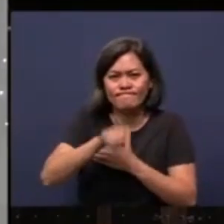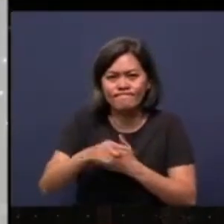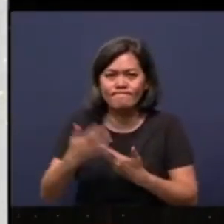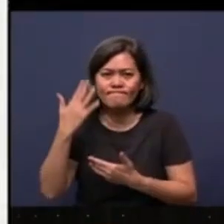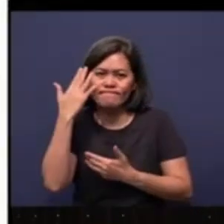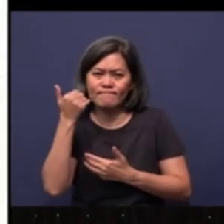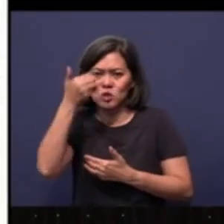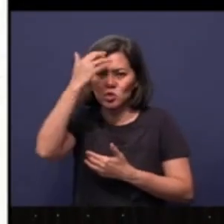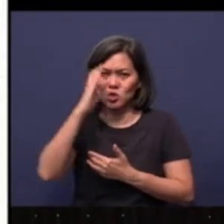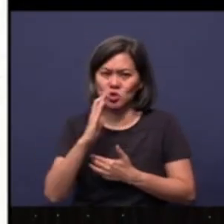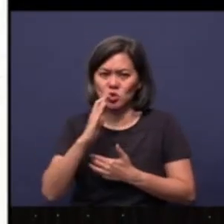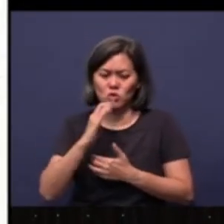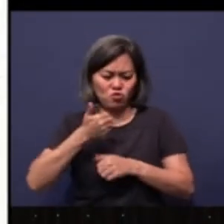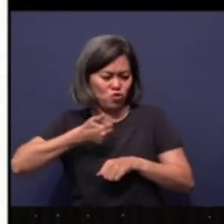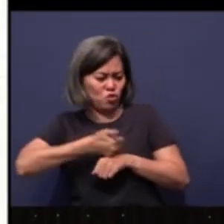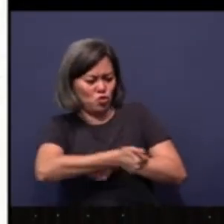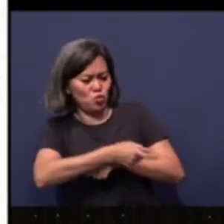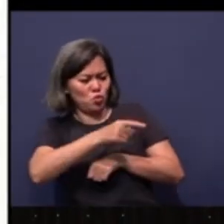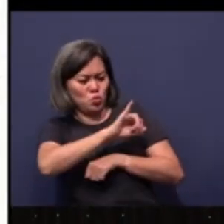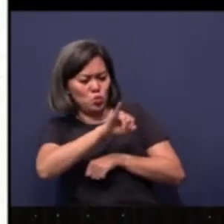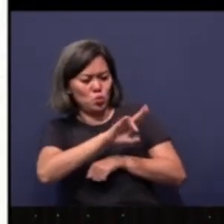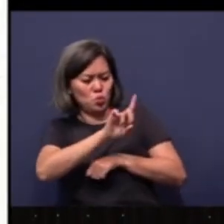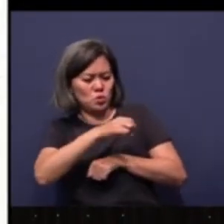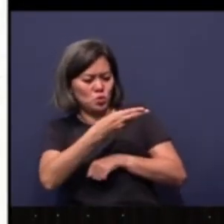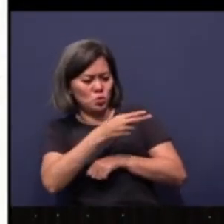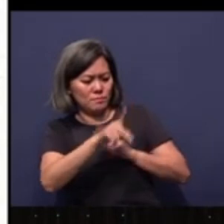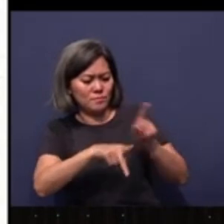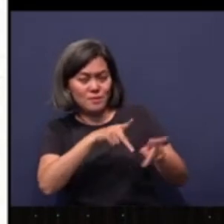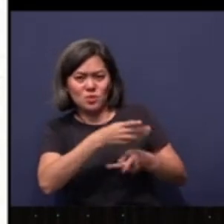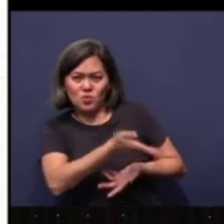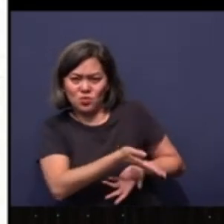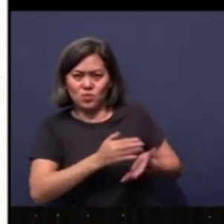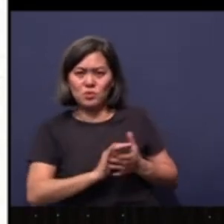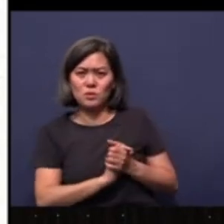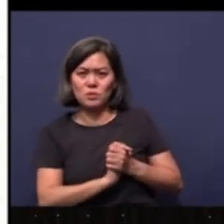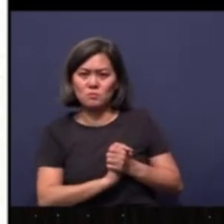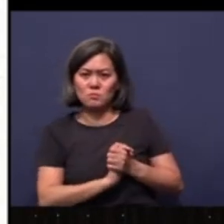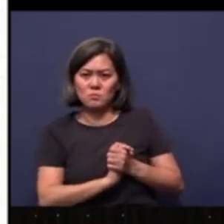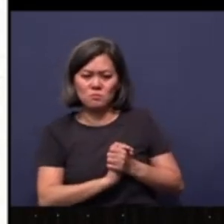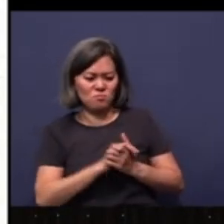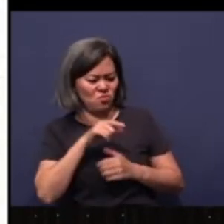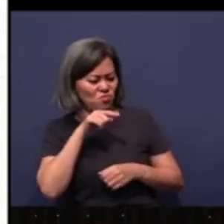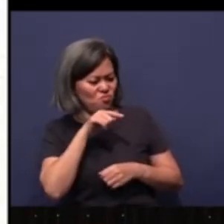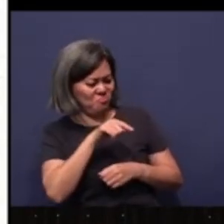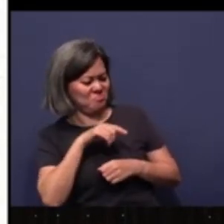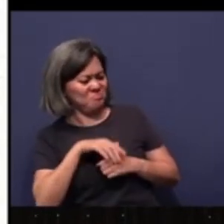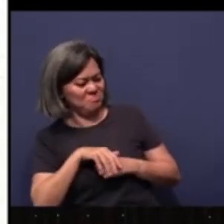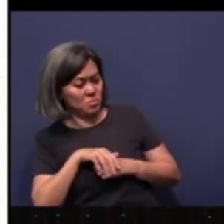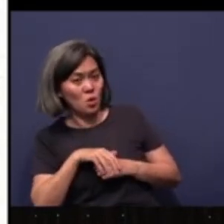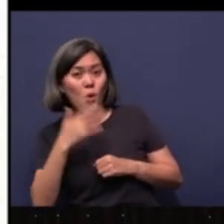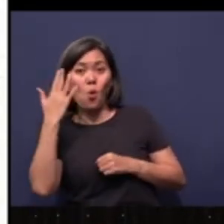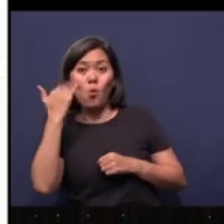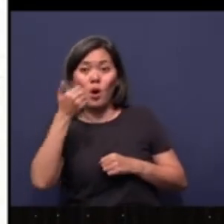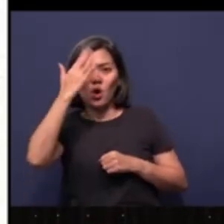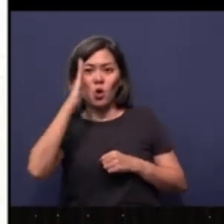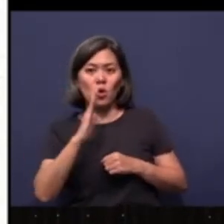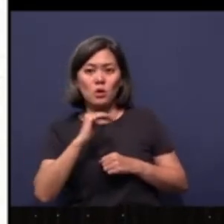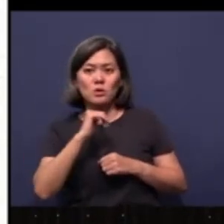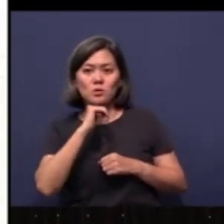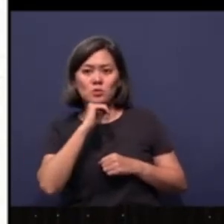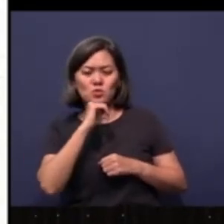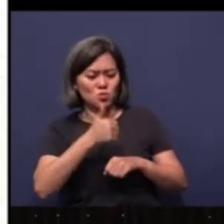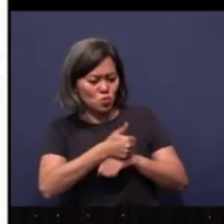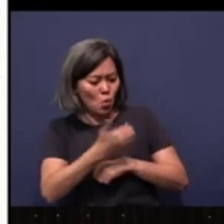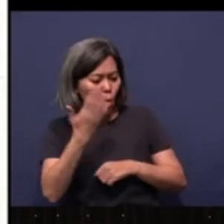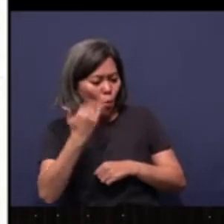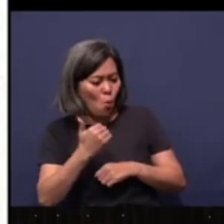Why does God accuse Judah, the people of Judah, of, no, why would God not accuse? Why would